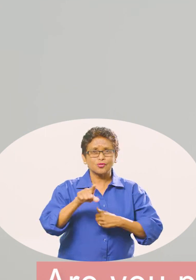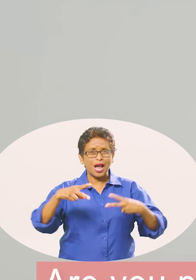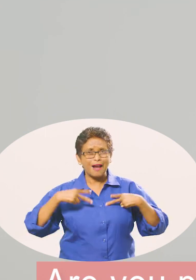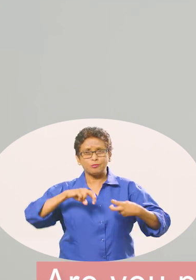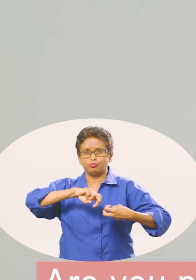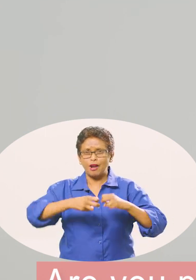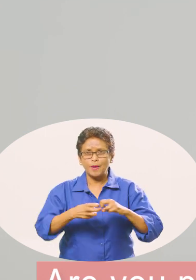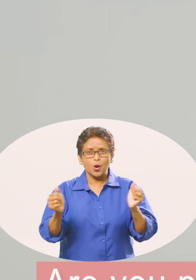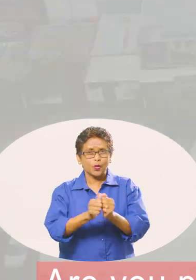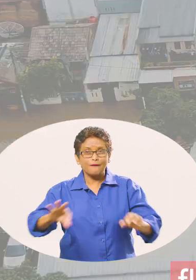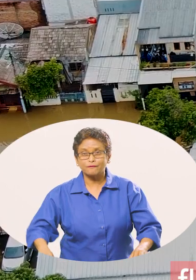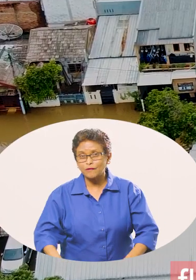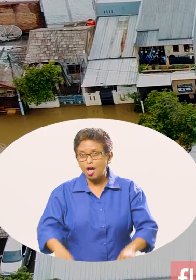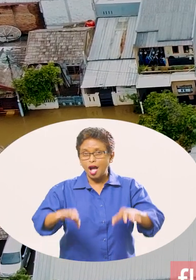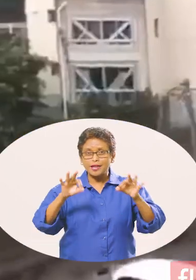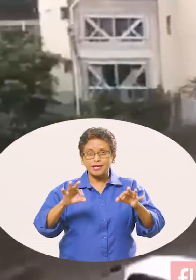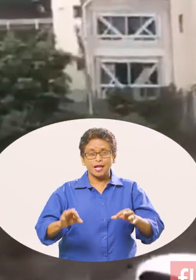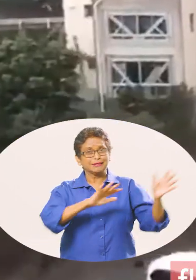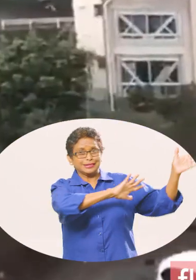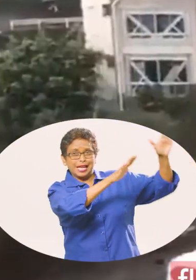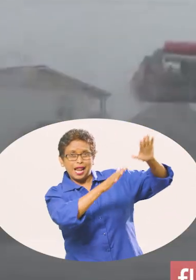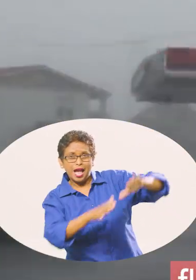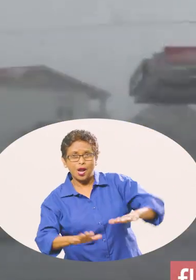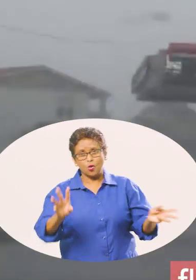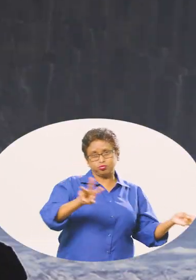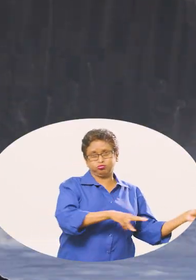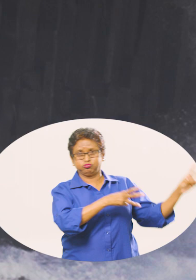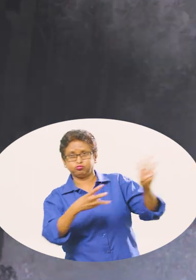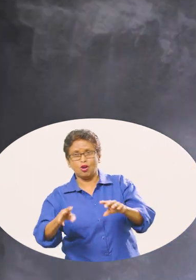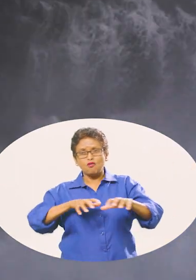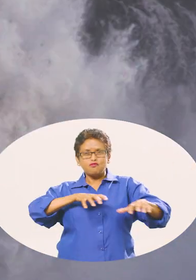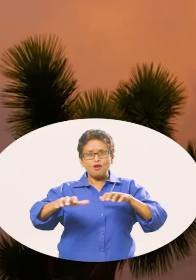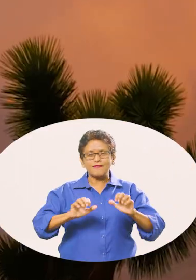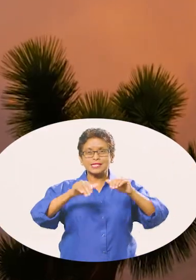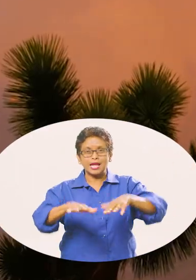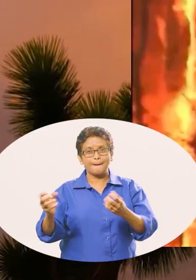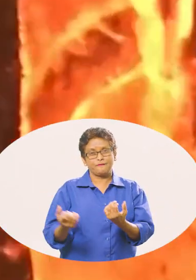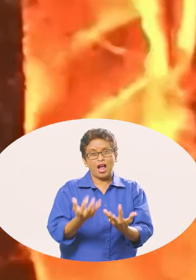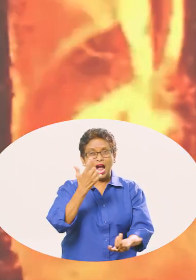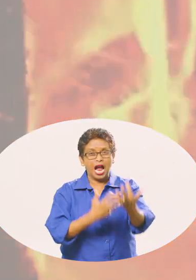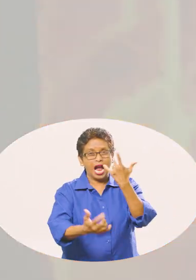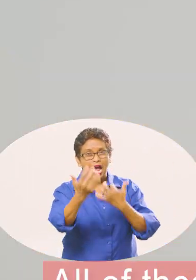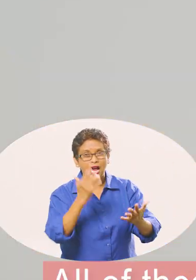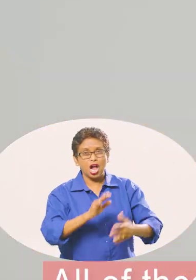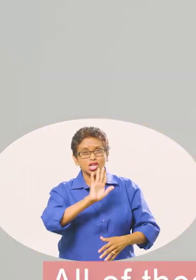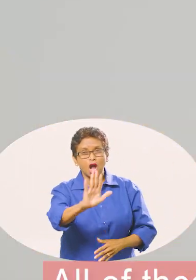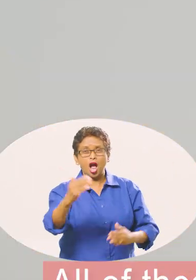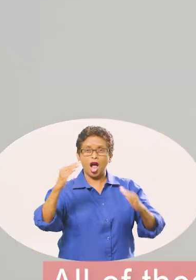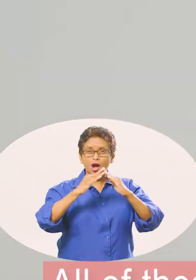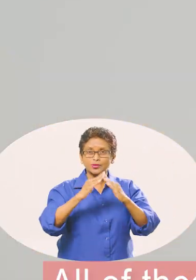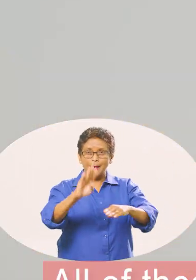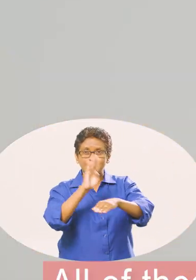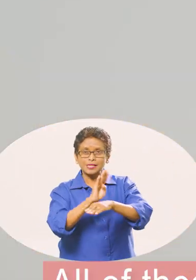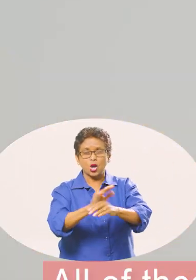to impacts caused by hazards like flooding, landslides, high winds, rough seas, or bushfires? All of these can